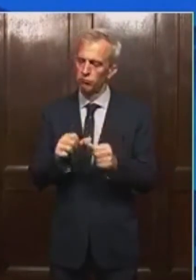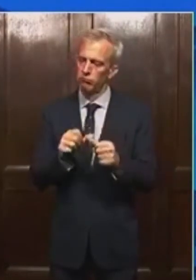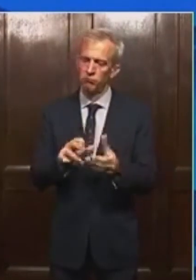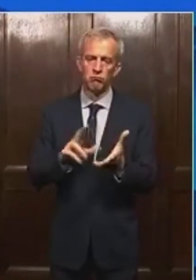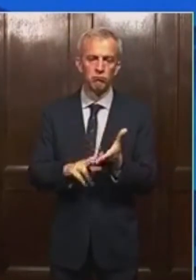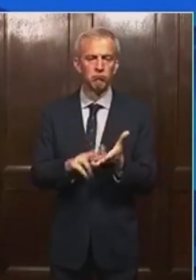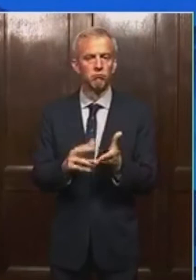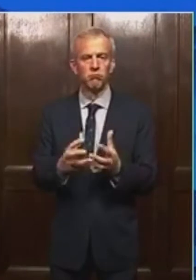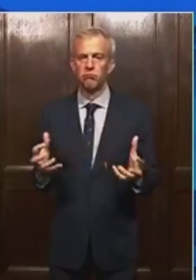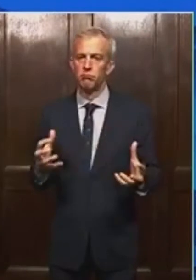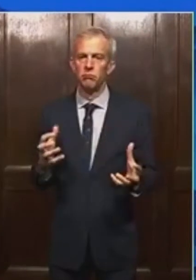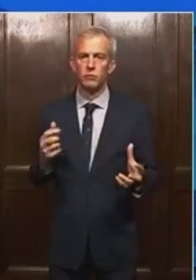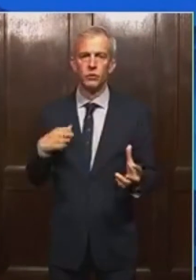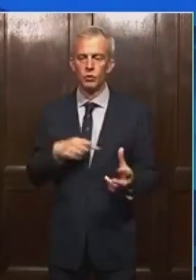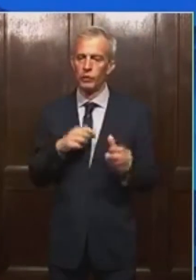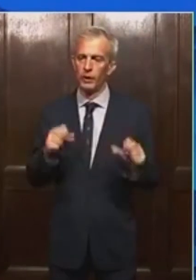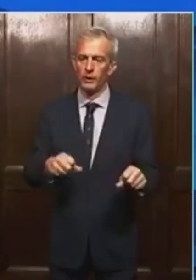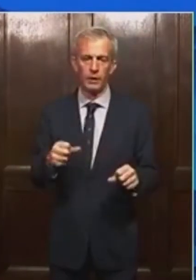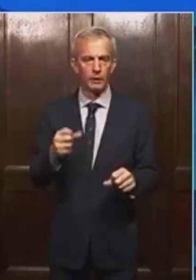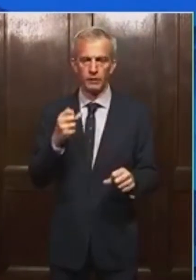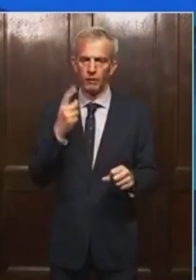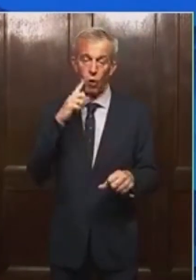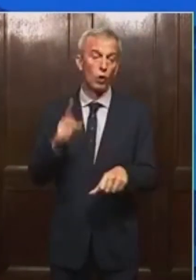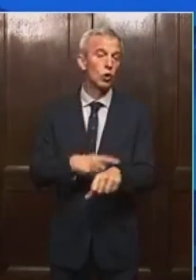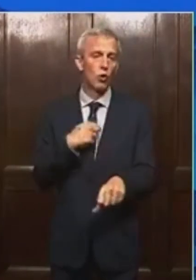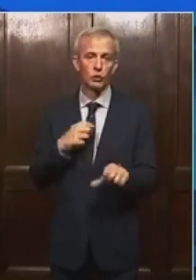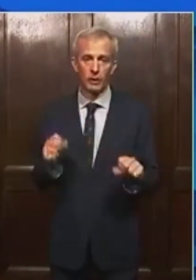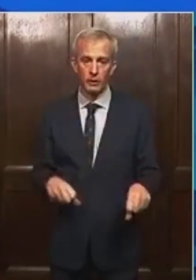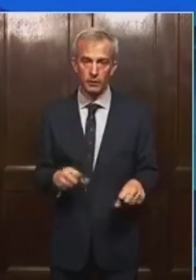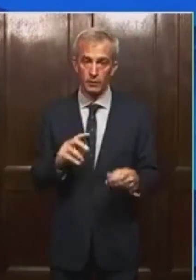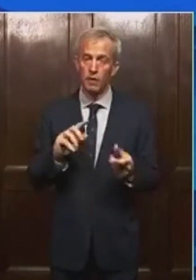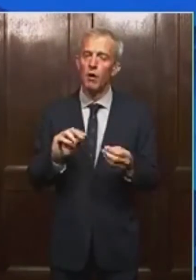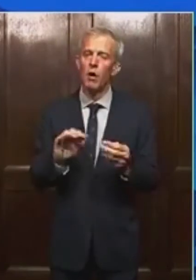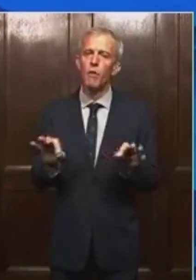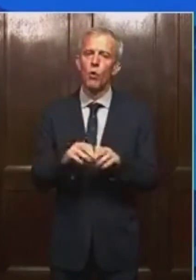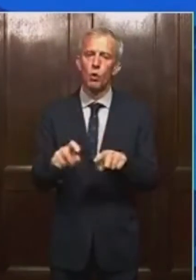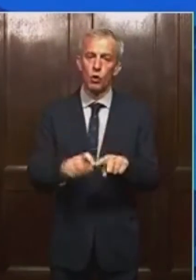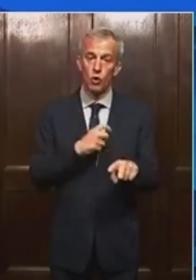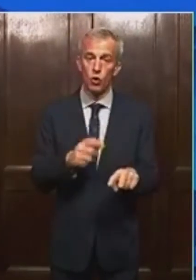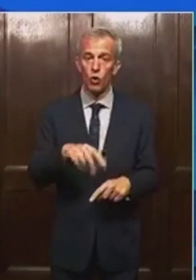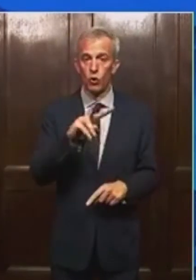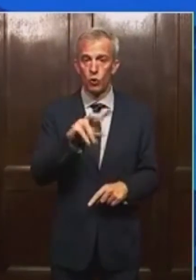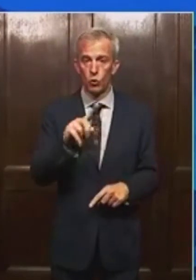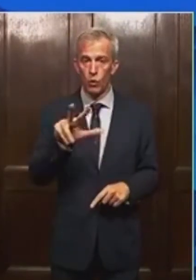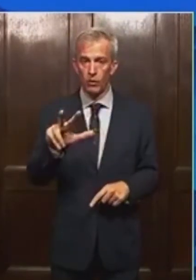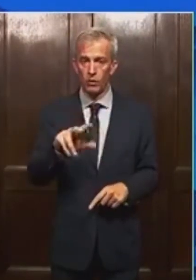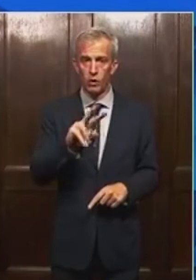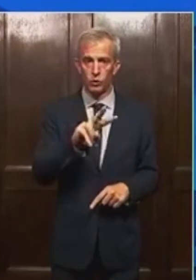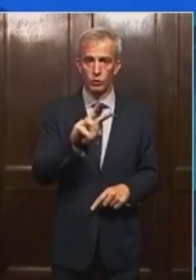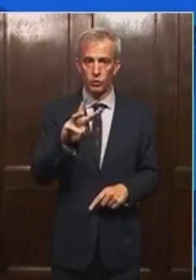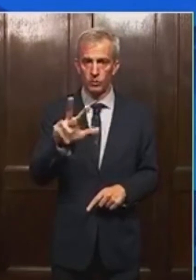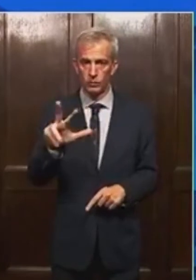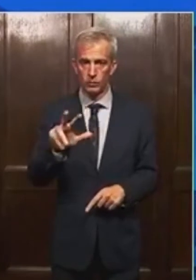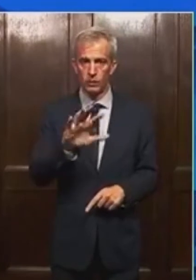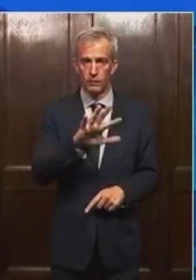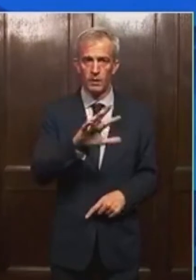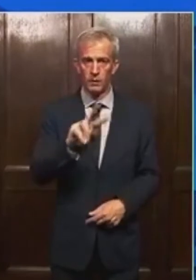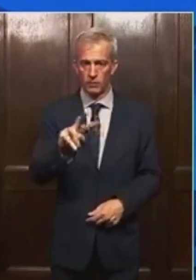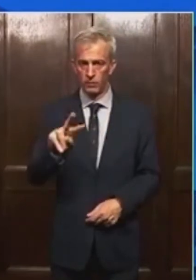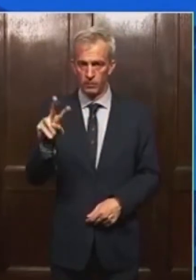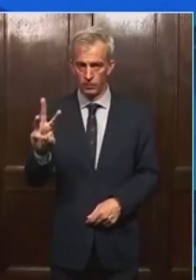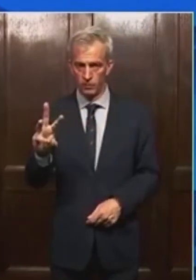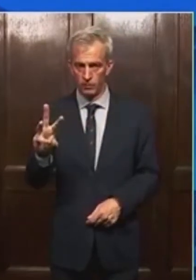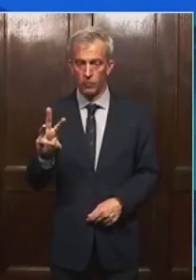as much as we can for days and days and days. And that number is 213-263-5226.